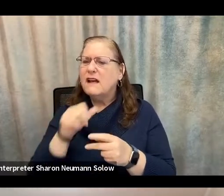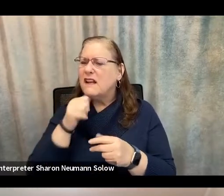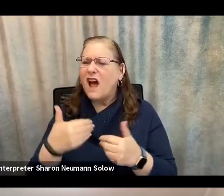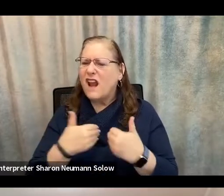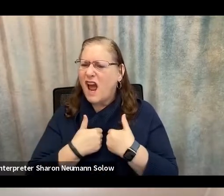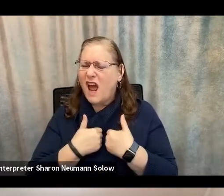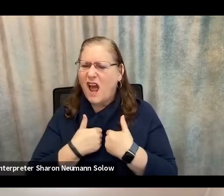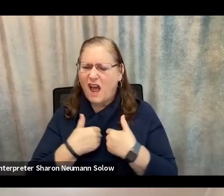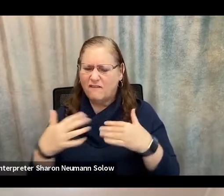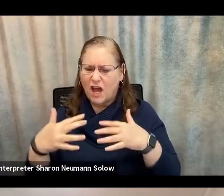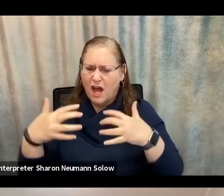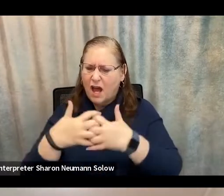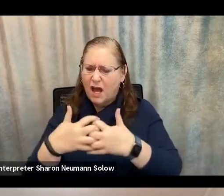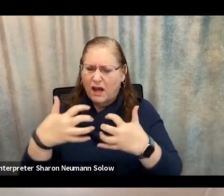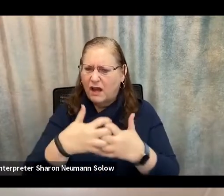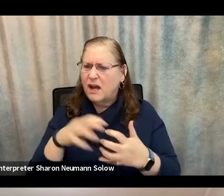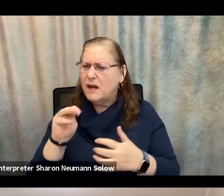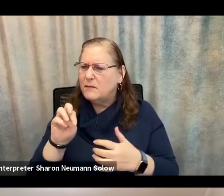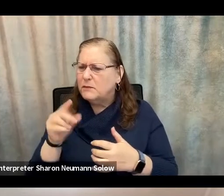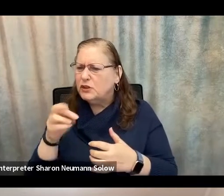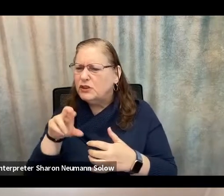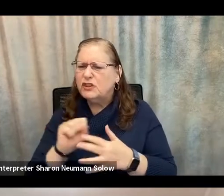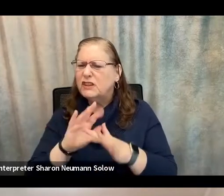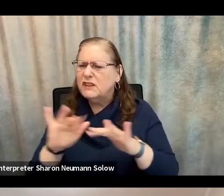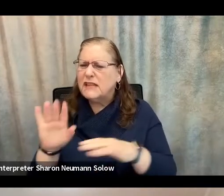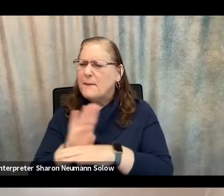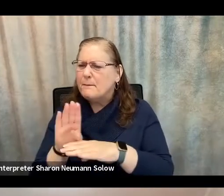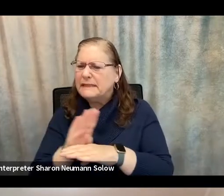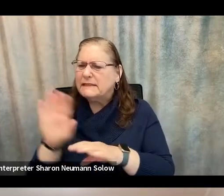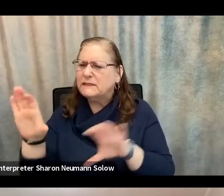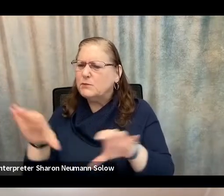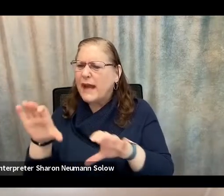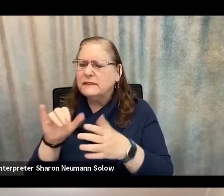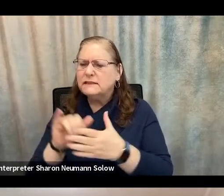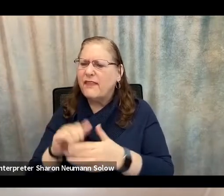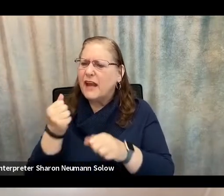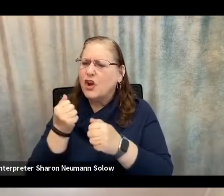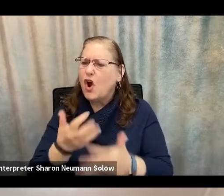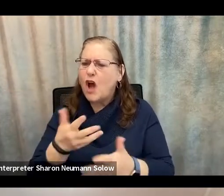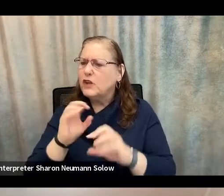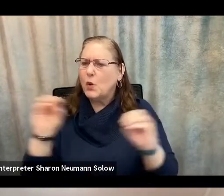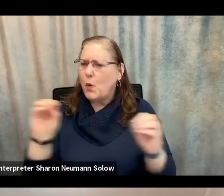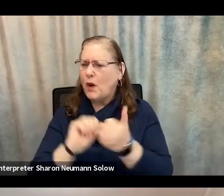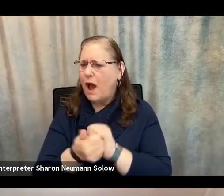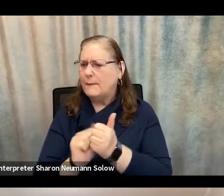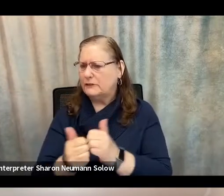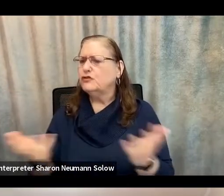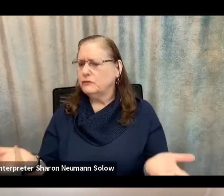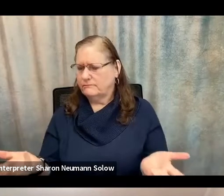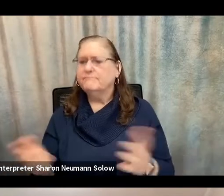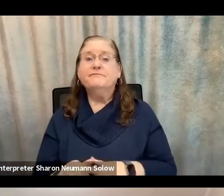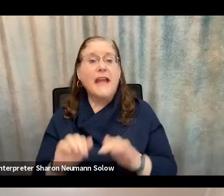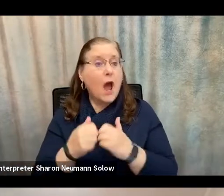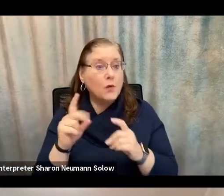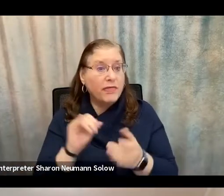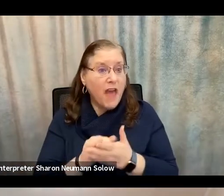and business practices and policy outcomes. So how do we do that? The way we do that is really through the